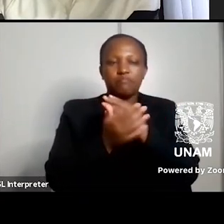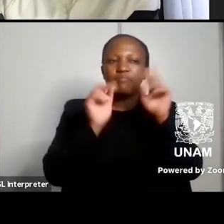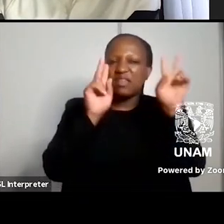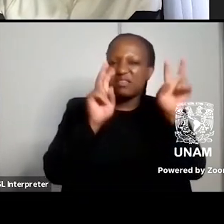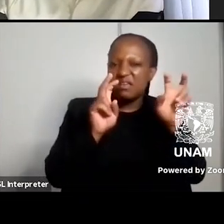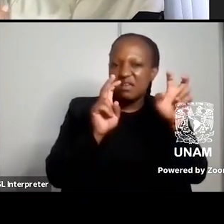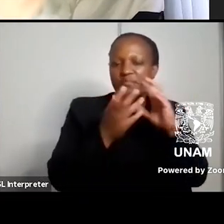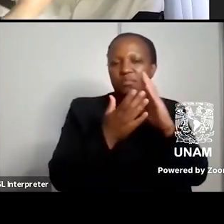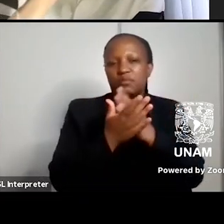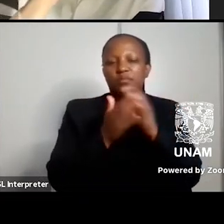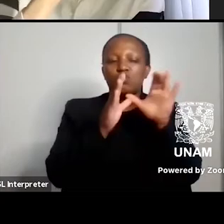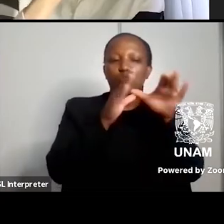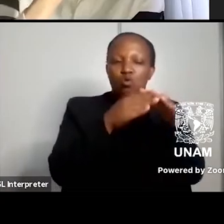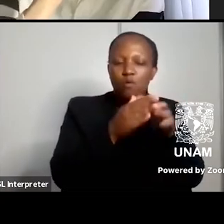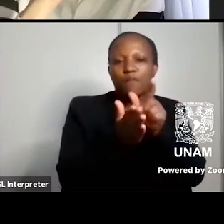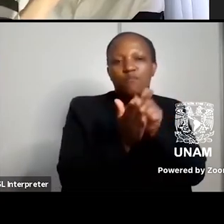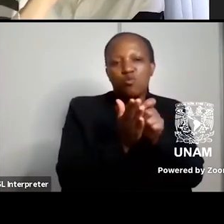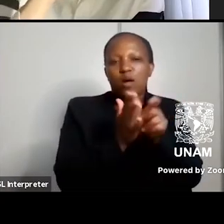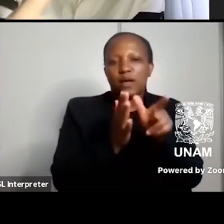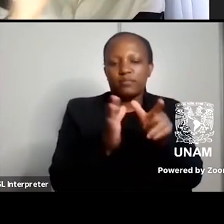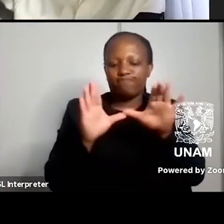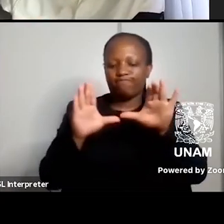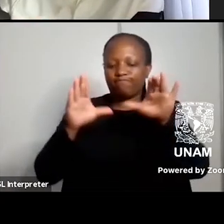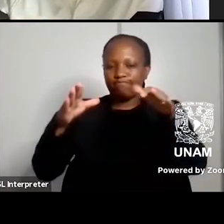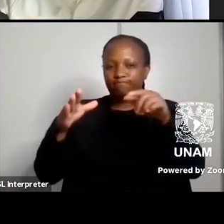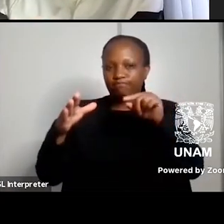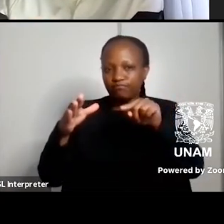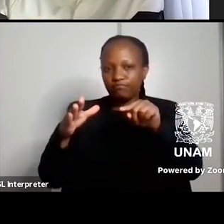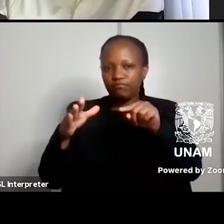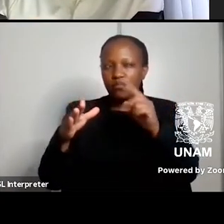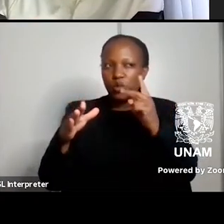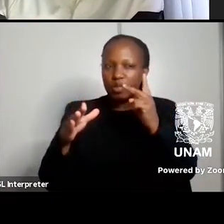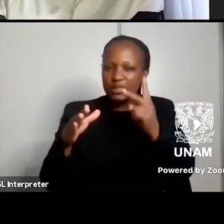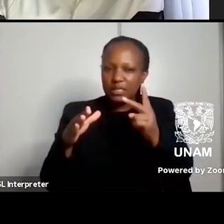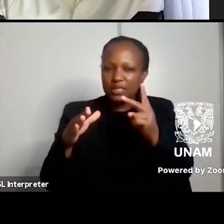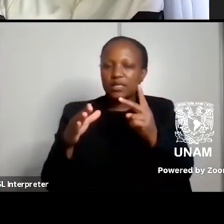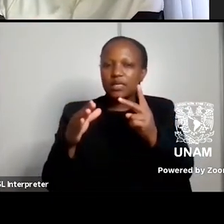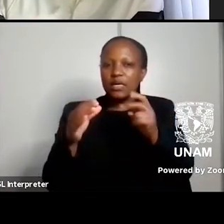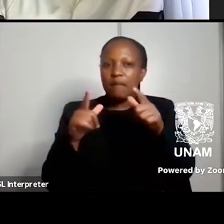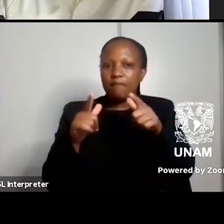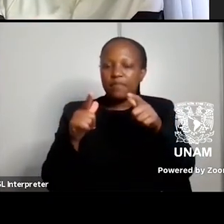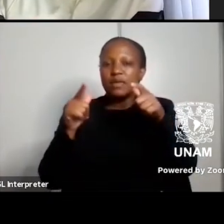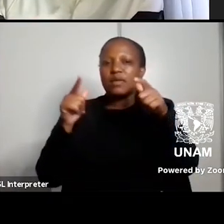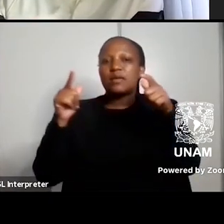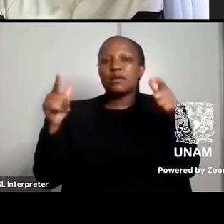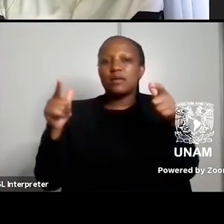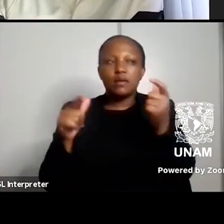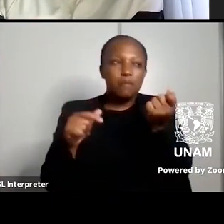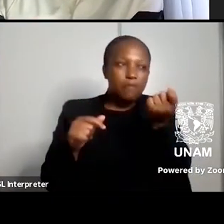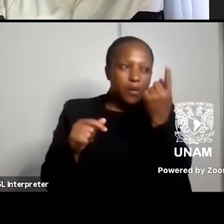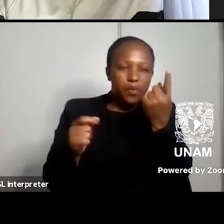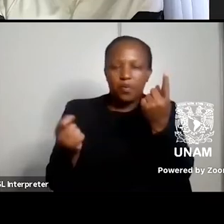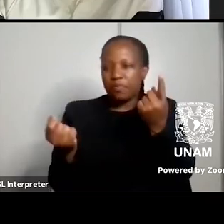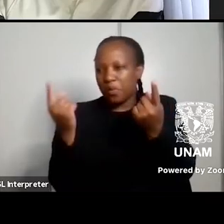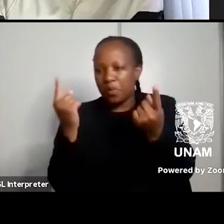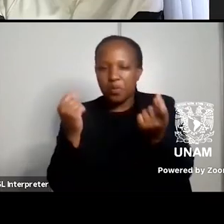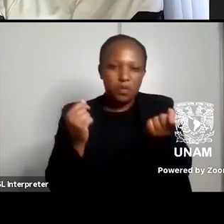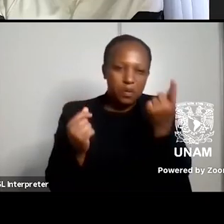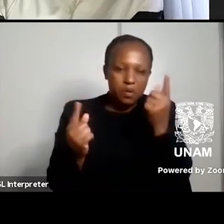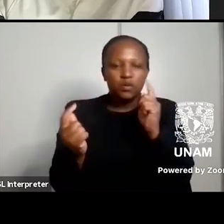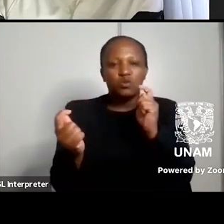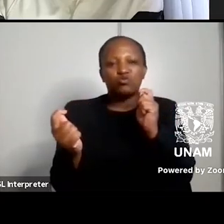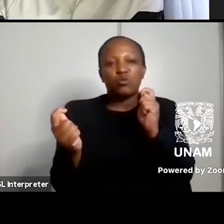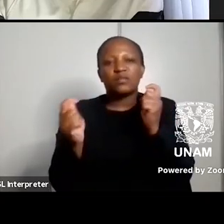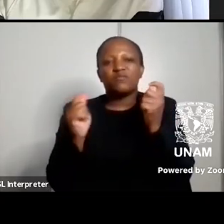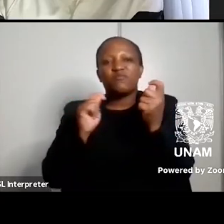of writers but see it as a major trend that is forming or transforming the